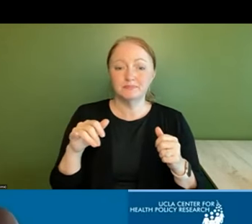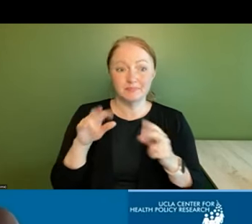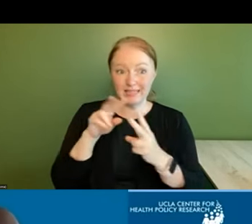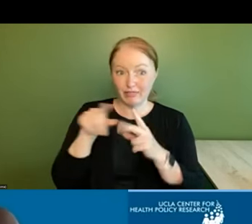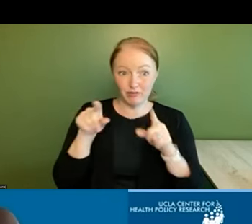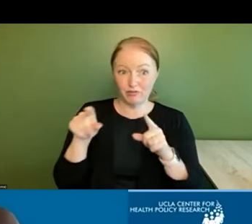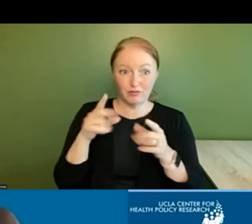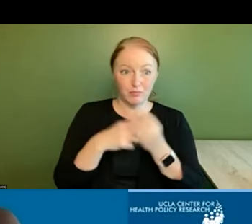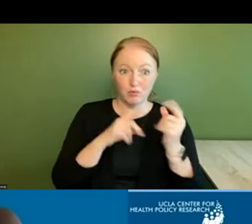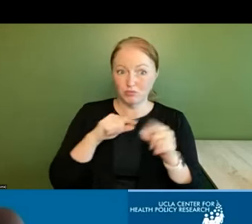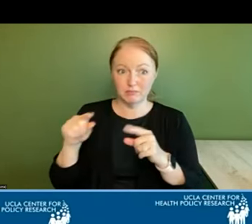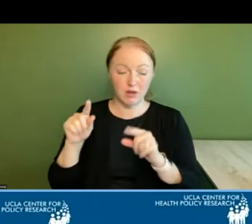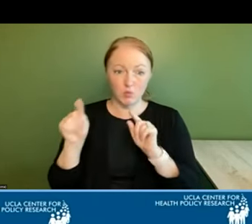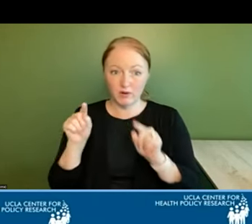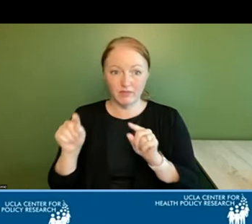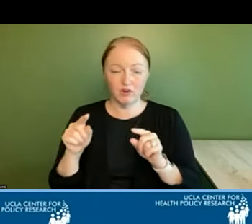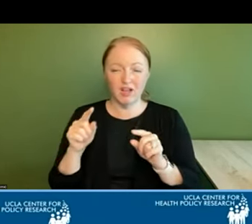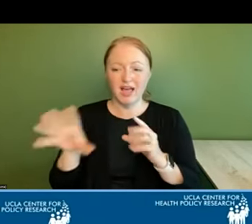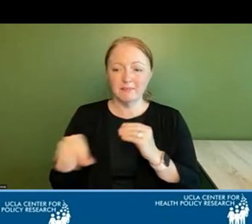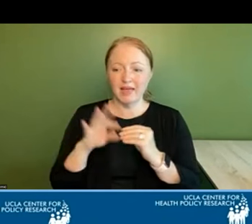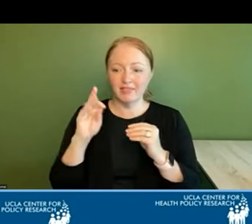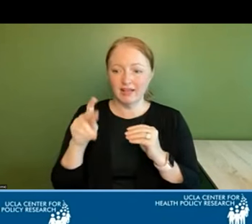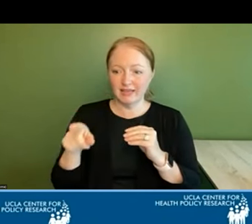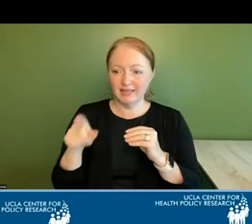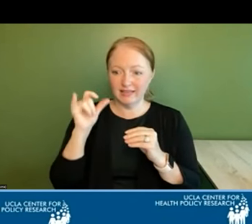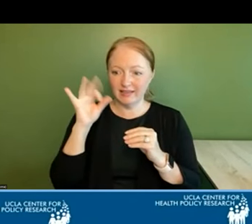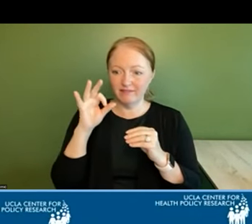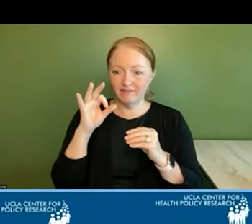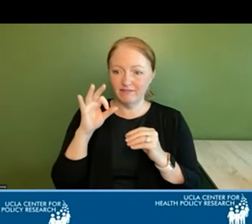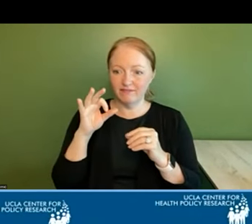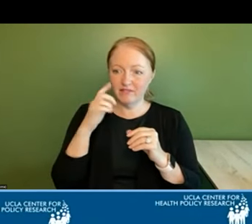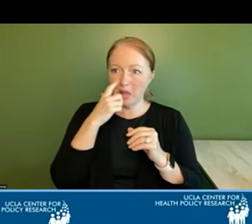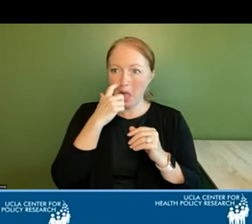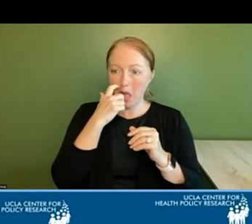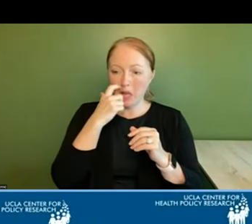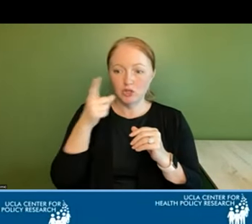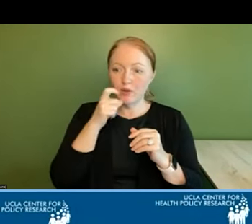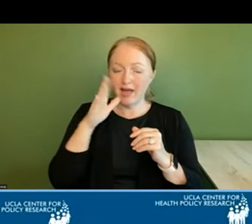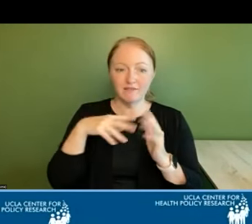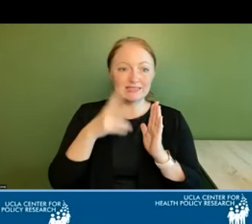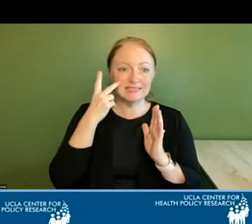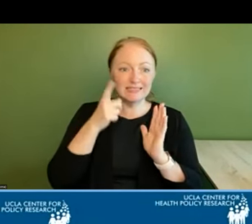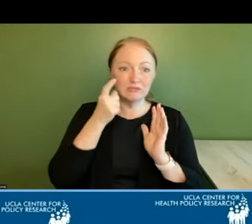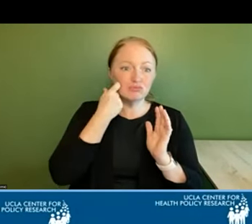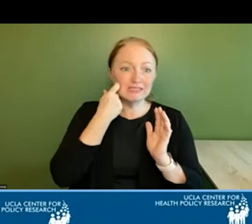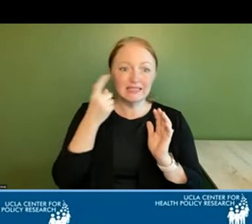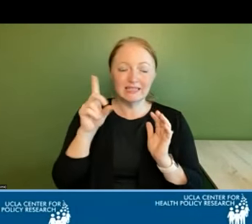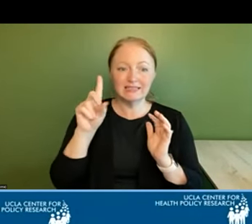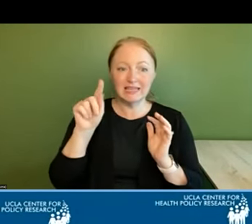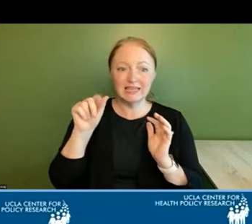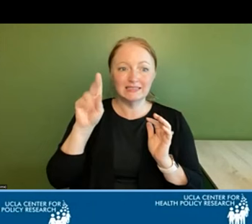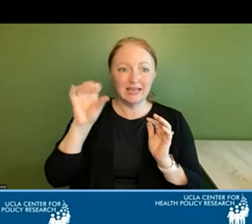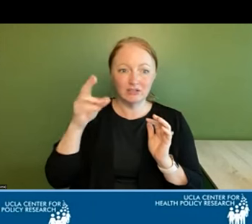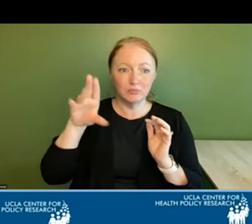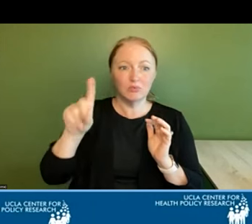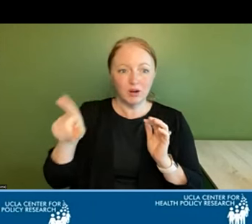zia you want to respond to the comment i'm putting the link up for those who aren't um haven't reviewed it recently the data dashboard i will